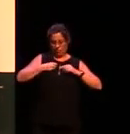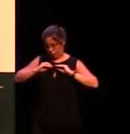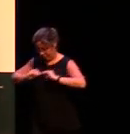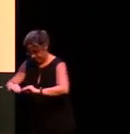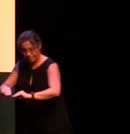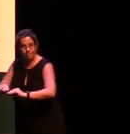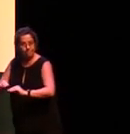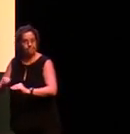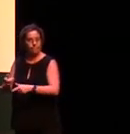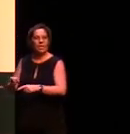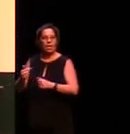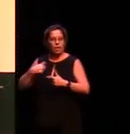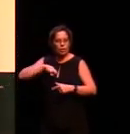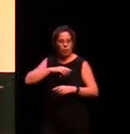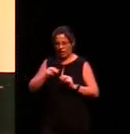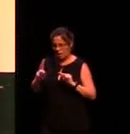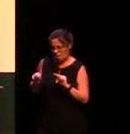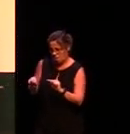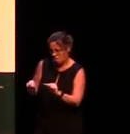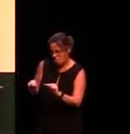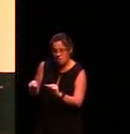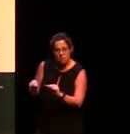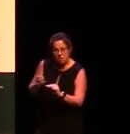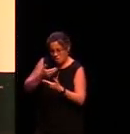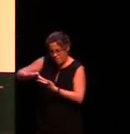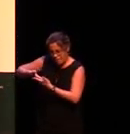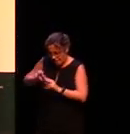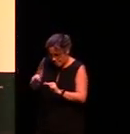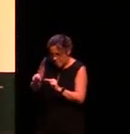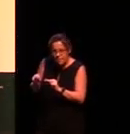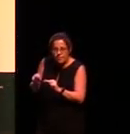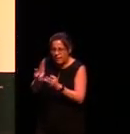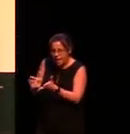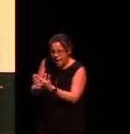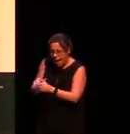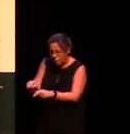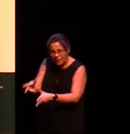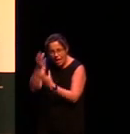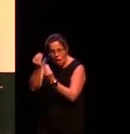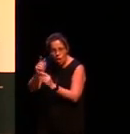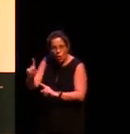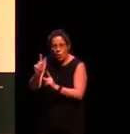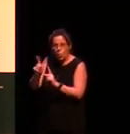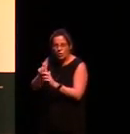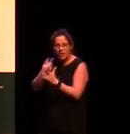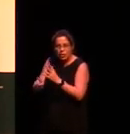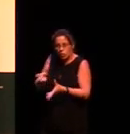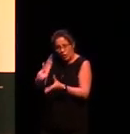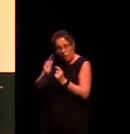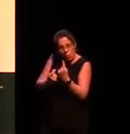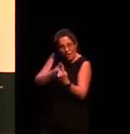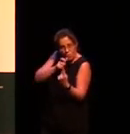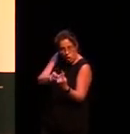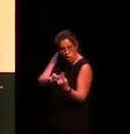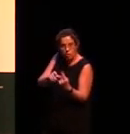children learn languages is based on children learning languages like English and French and German which work very very